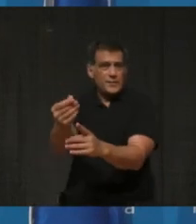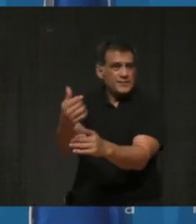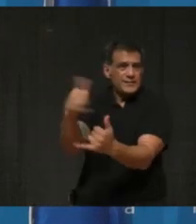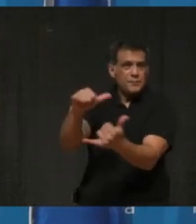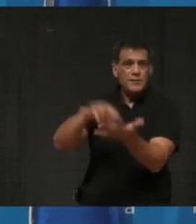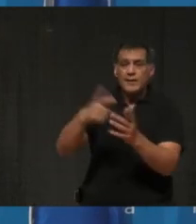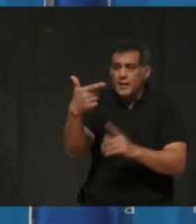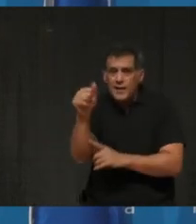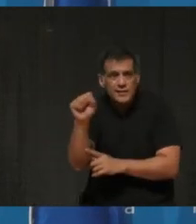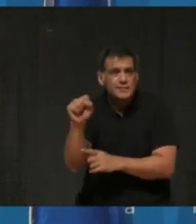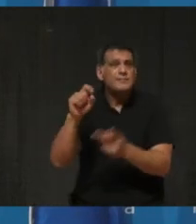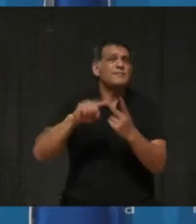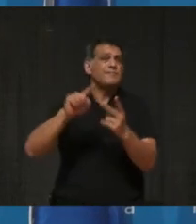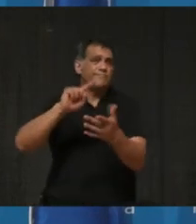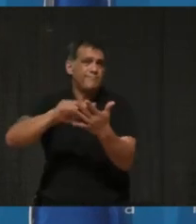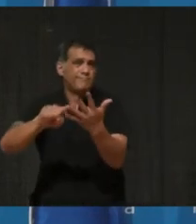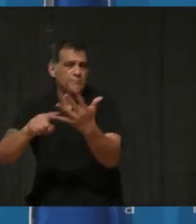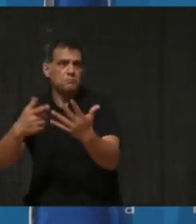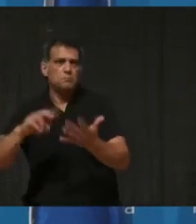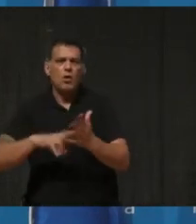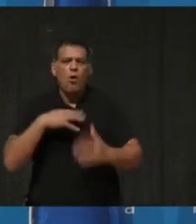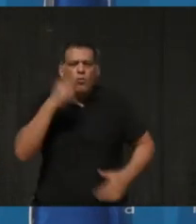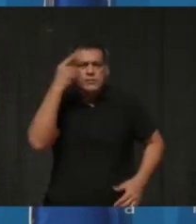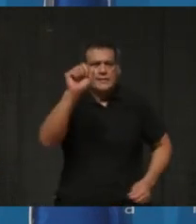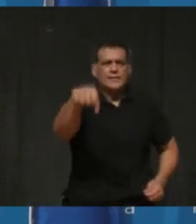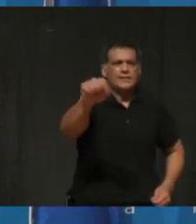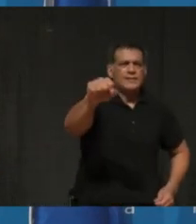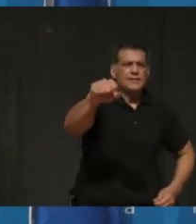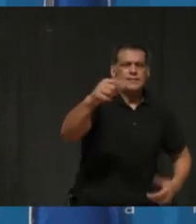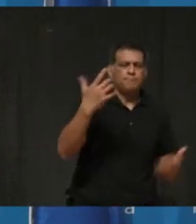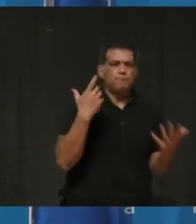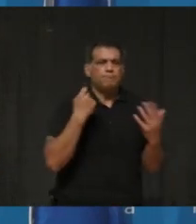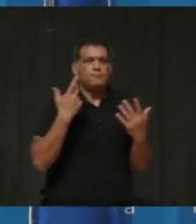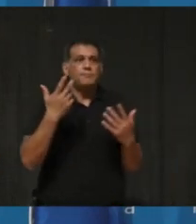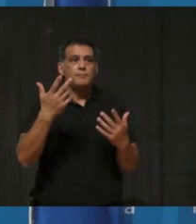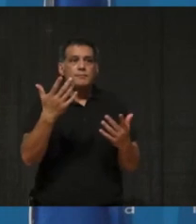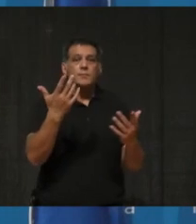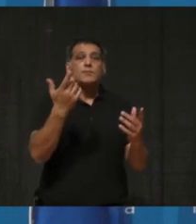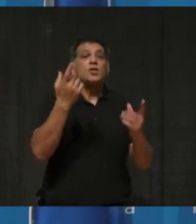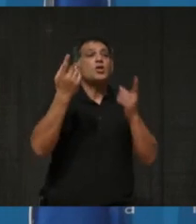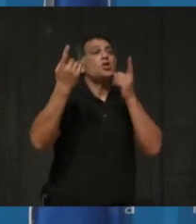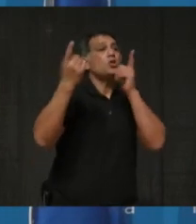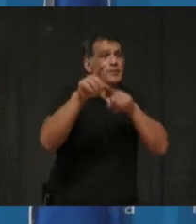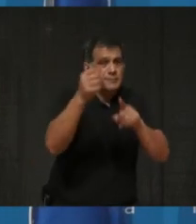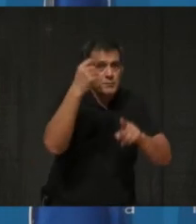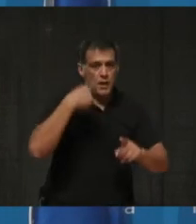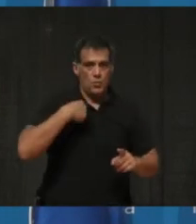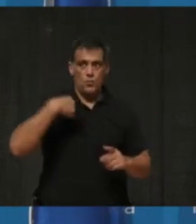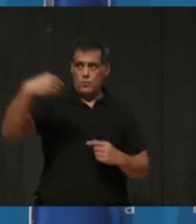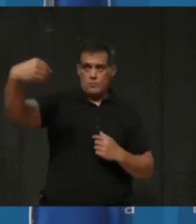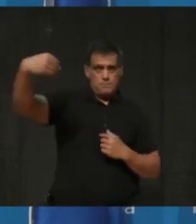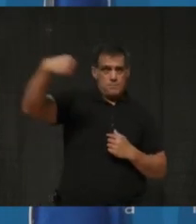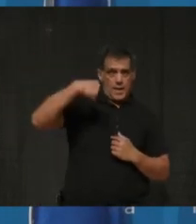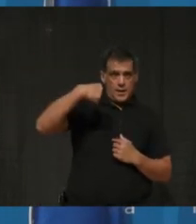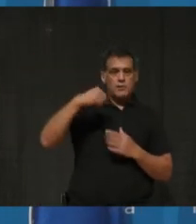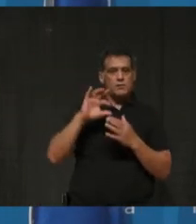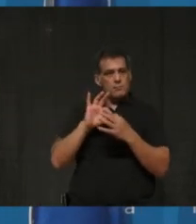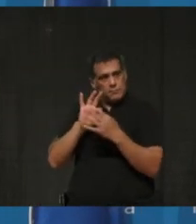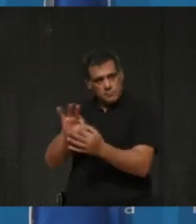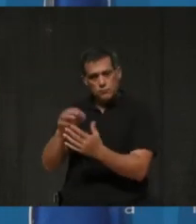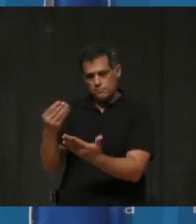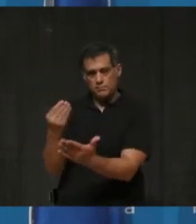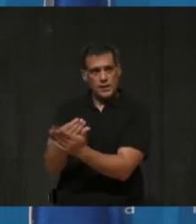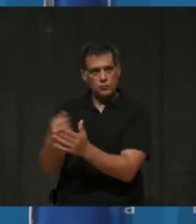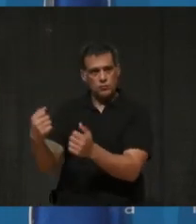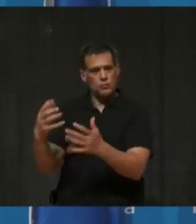undertake at least a reduction in our compensation, whether it's both with the COLA, our cost of